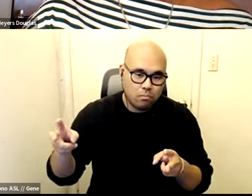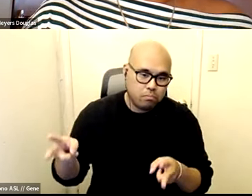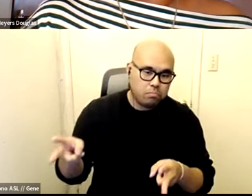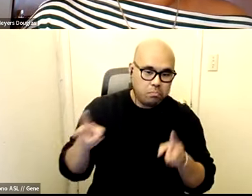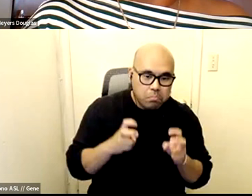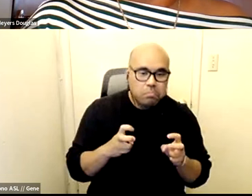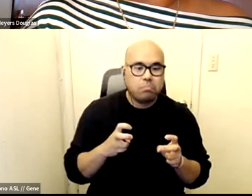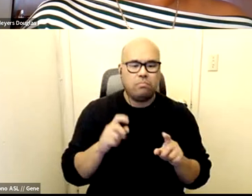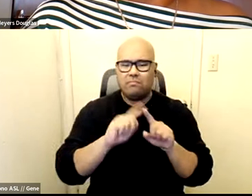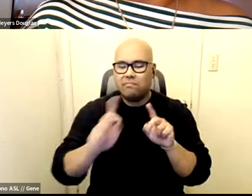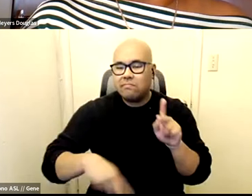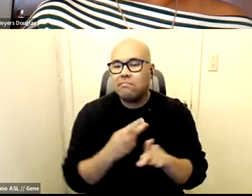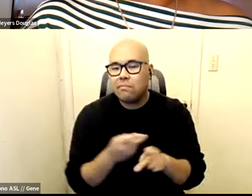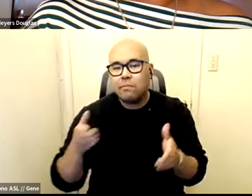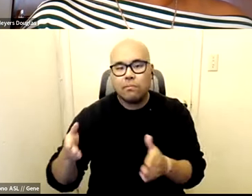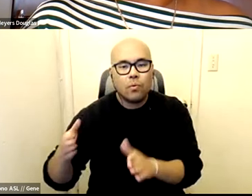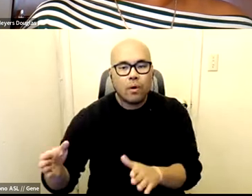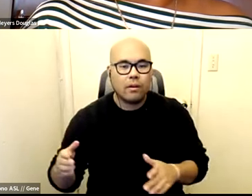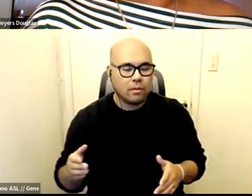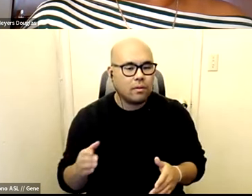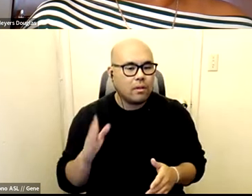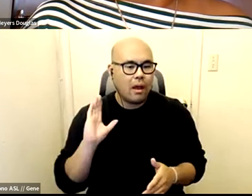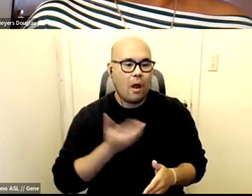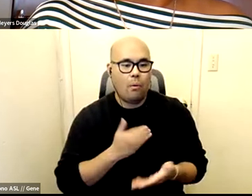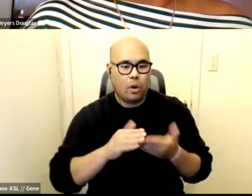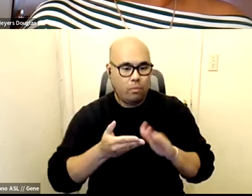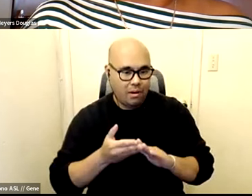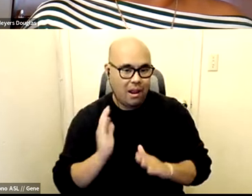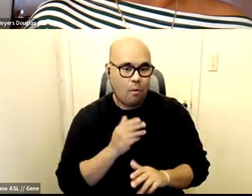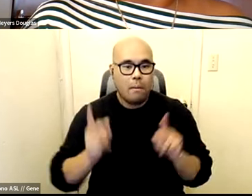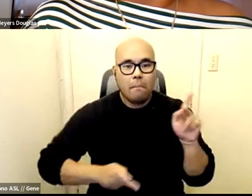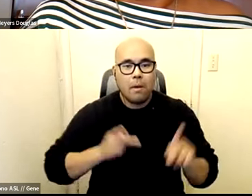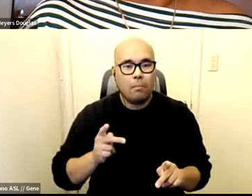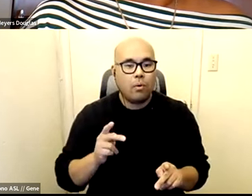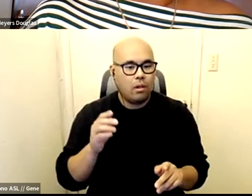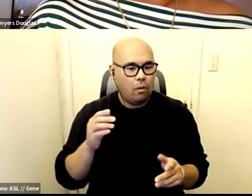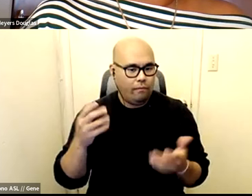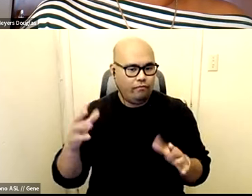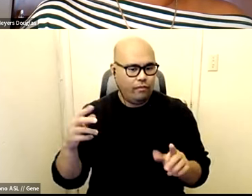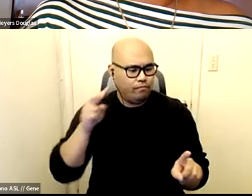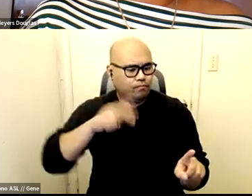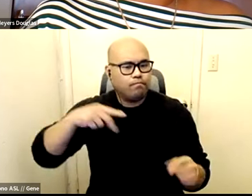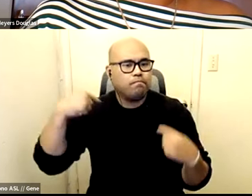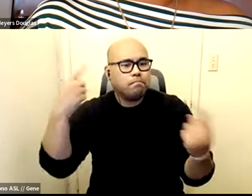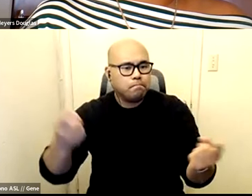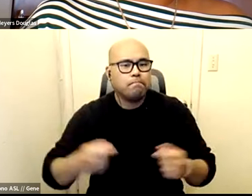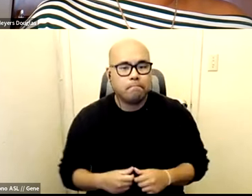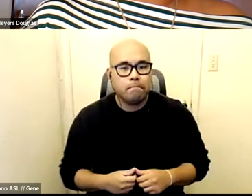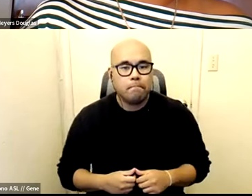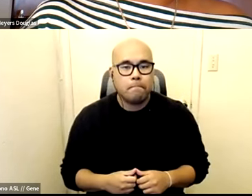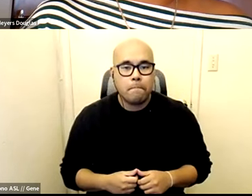of ways that our communities and our people are surveilled. And the